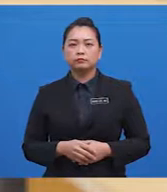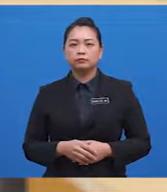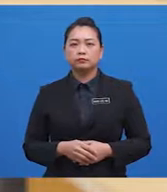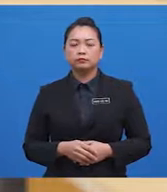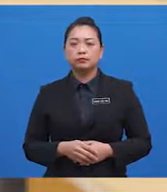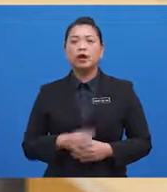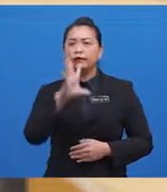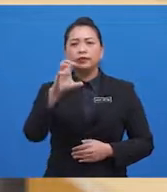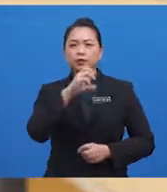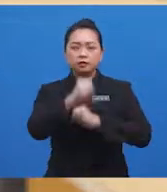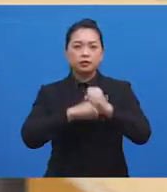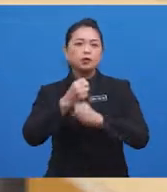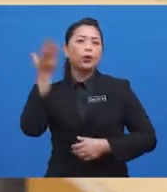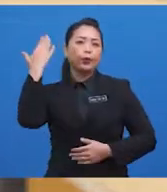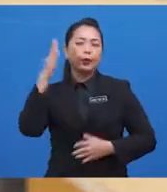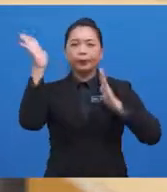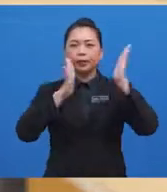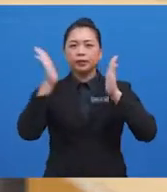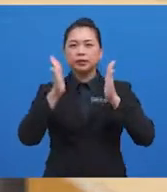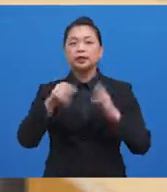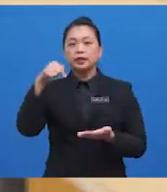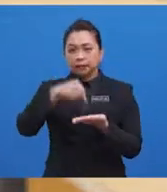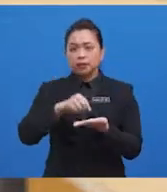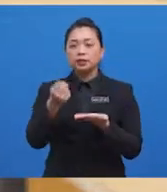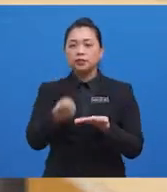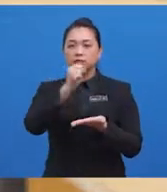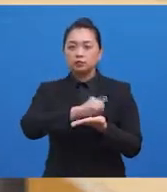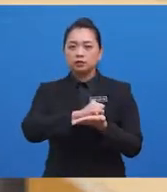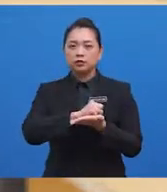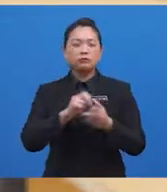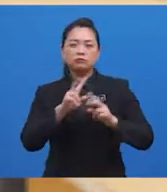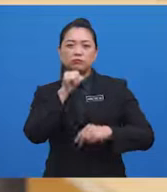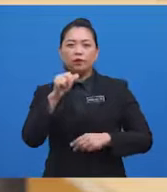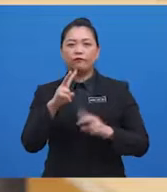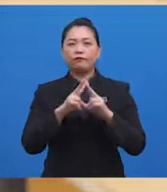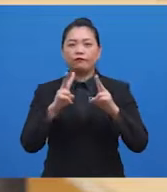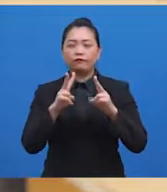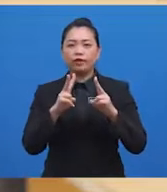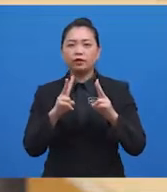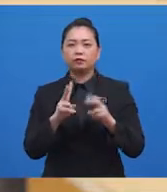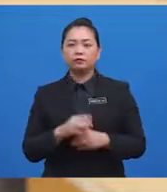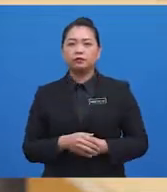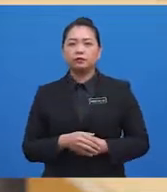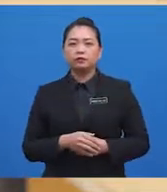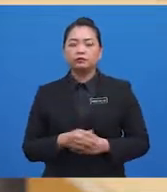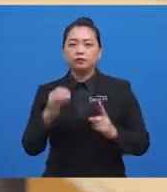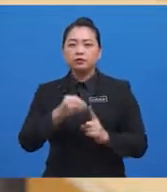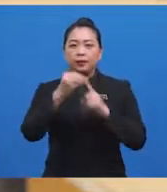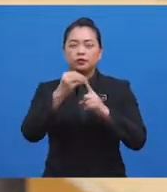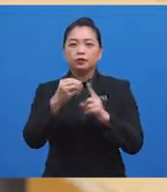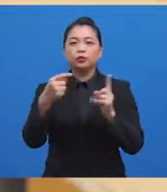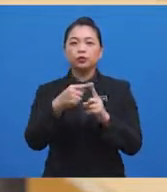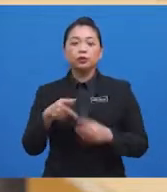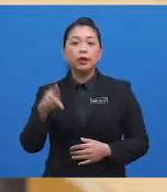50 years ago in Malaysia, this subject would not be of grave concern to the public, especially to the parents and authorities.